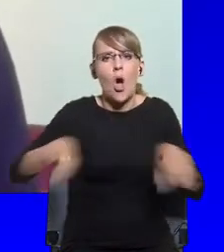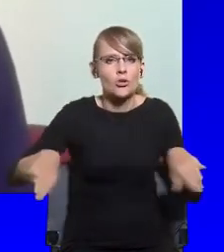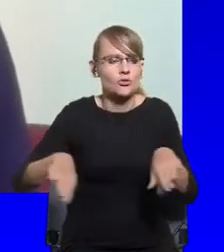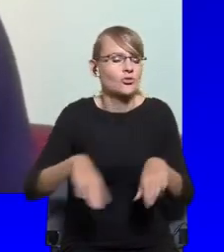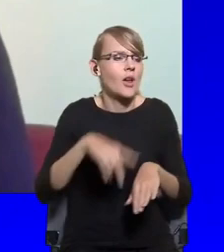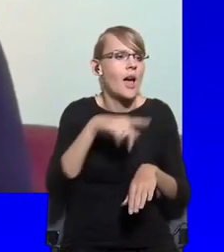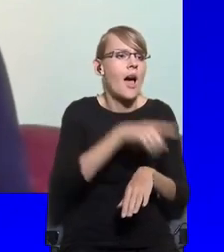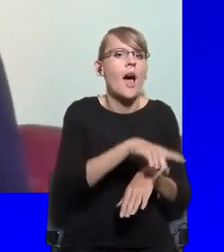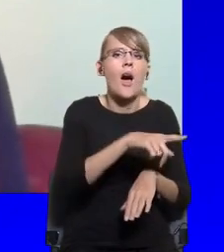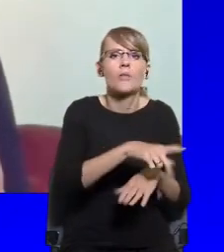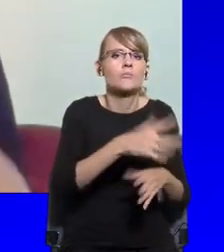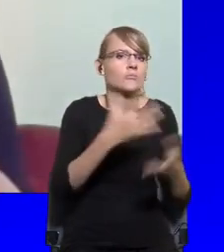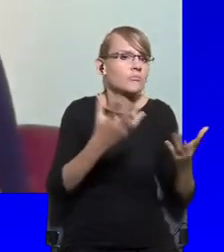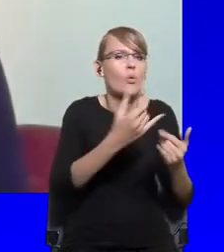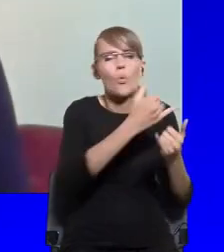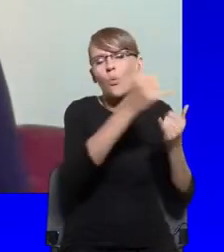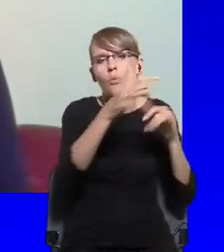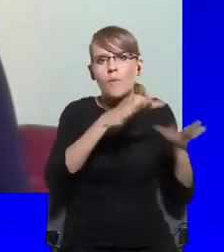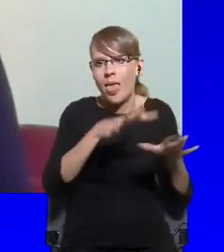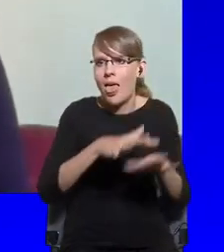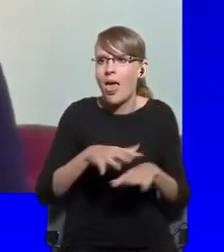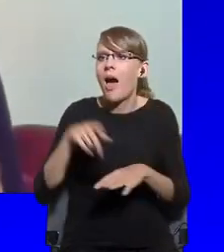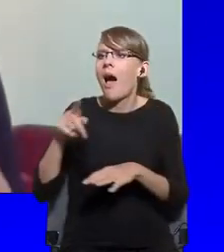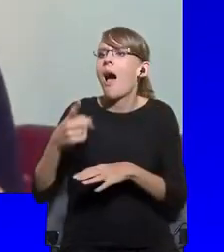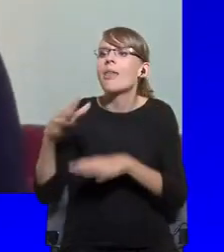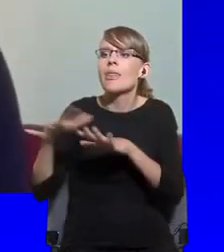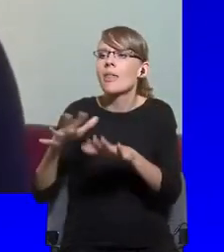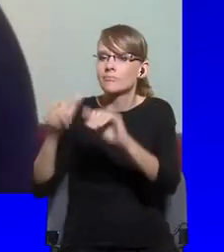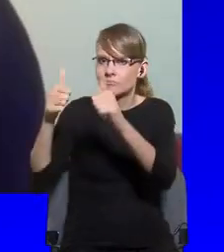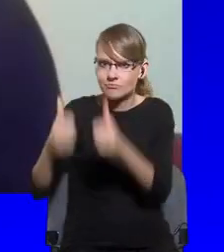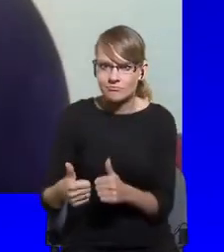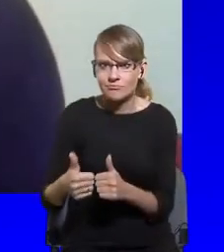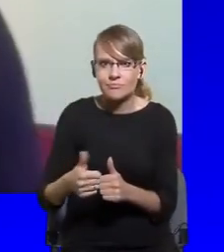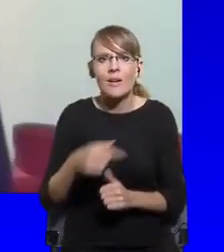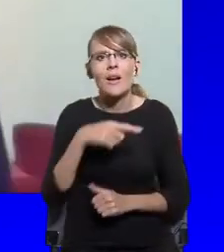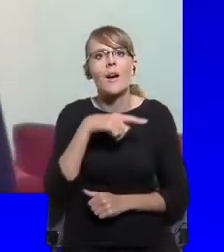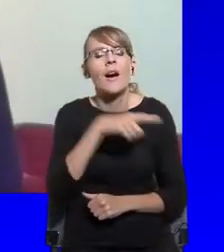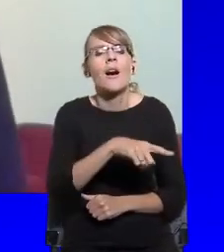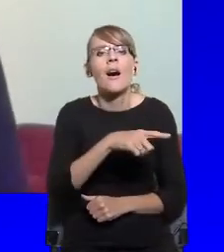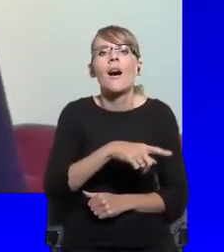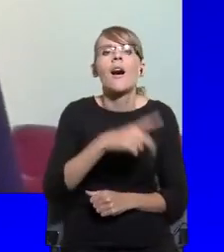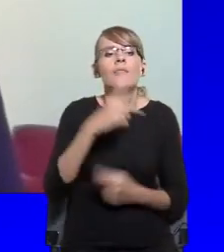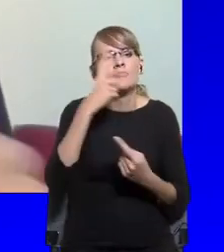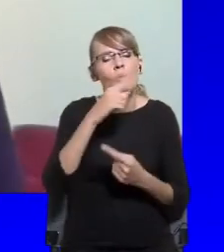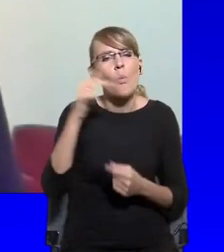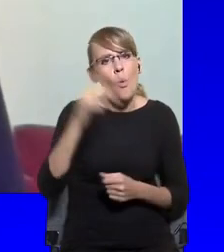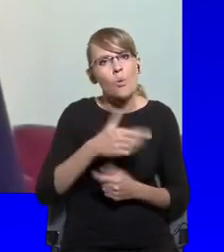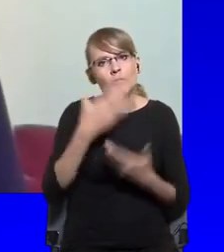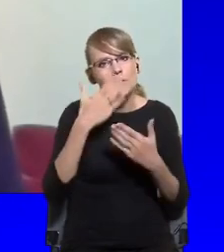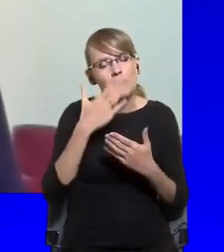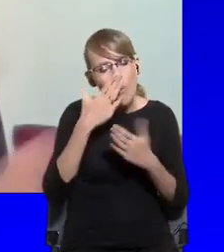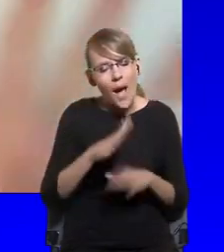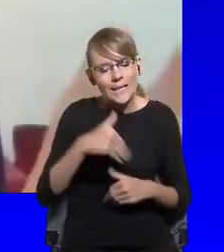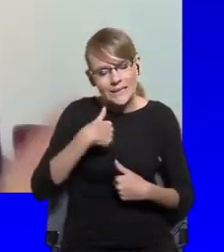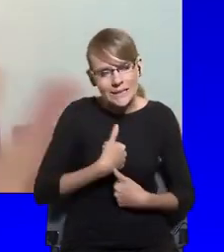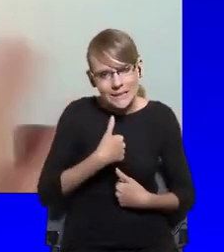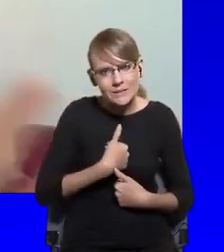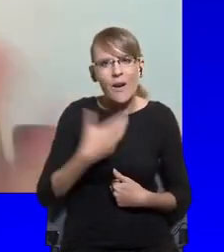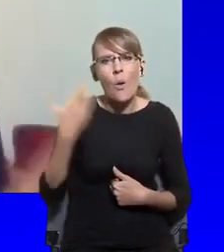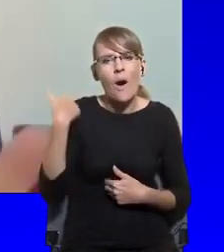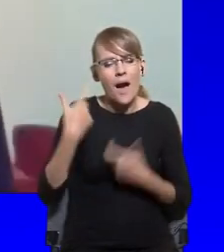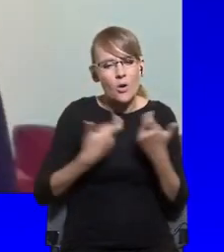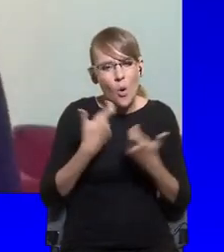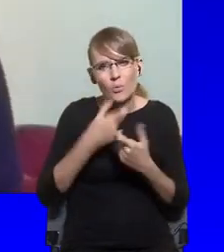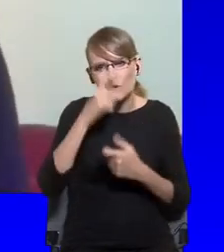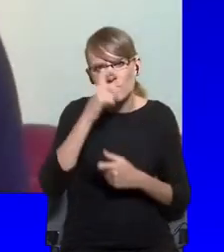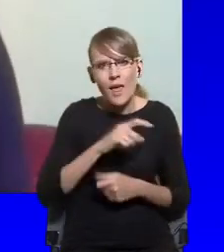liberals who feel that they need to be contrite, that, you know, they've done something wrong in the last couple of years, that they should be more self critical, all of which, of course,